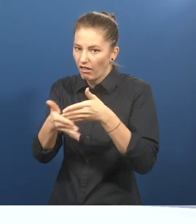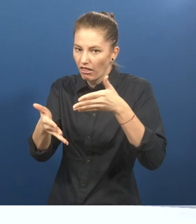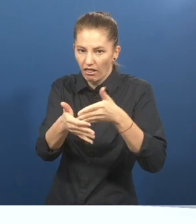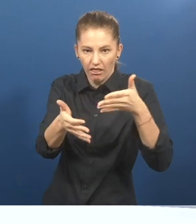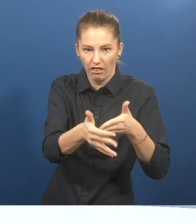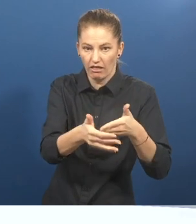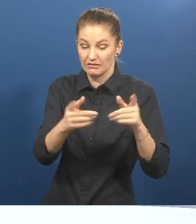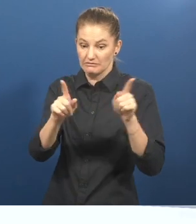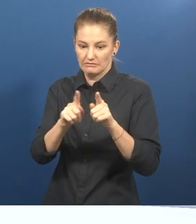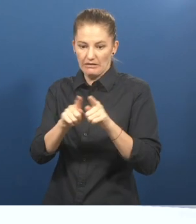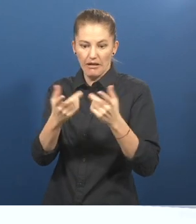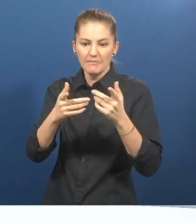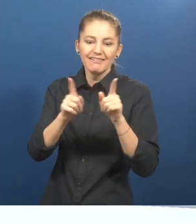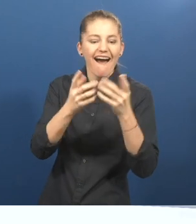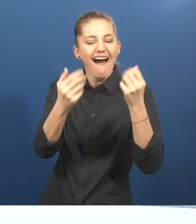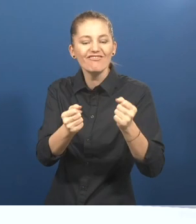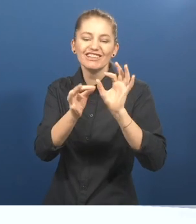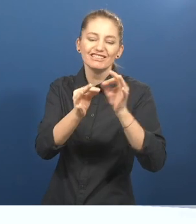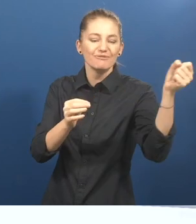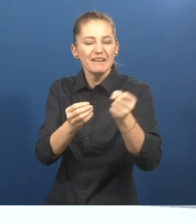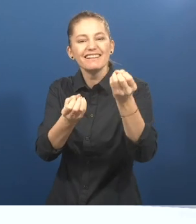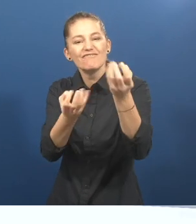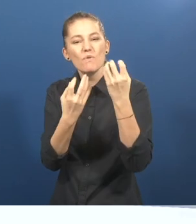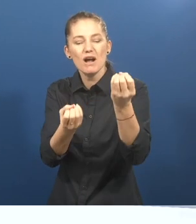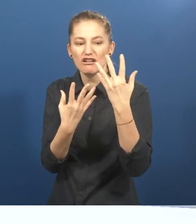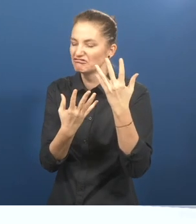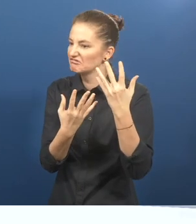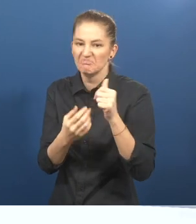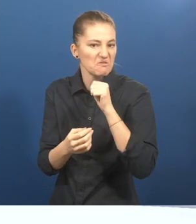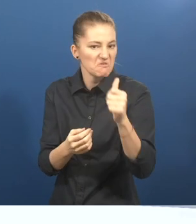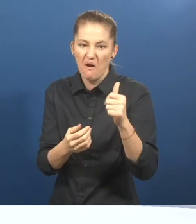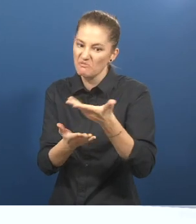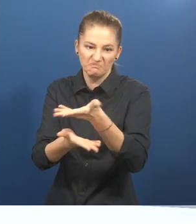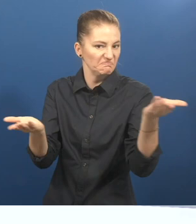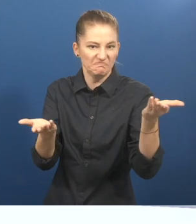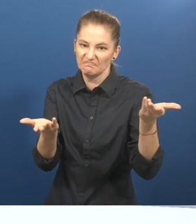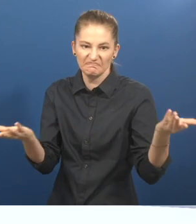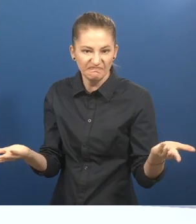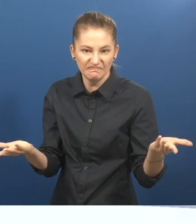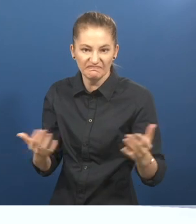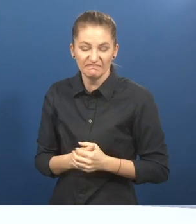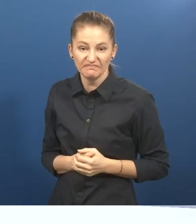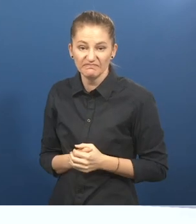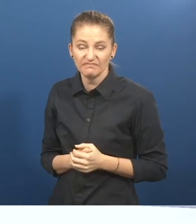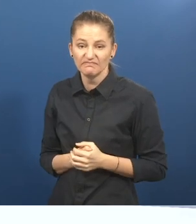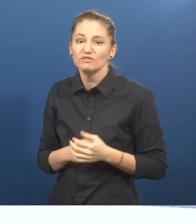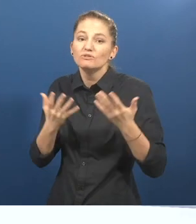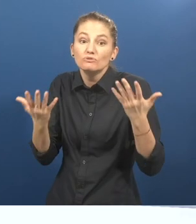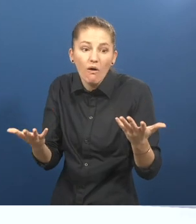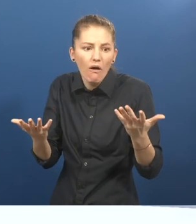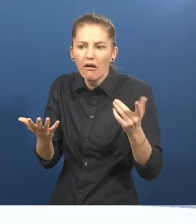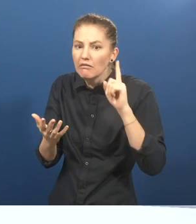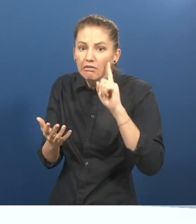through sign language interpreters is not always available. So where do deaf people then receive their information?